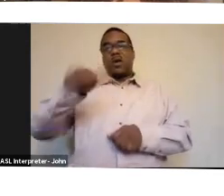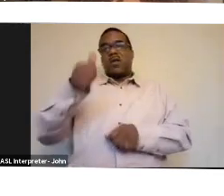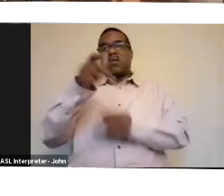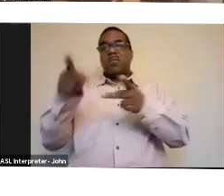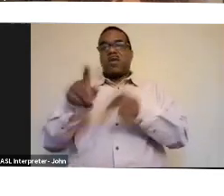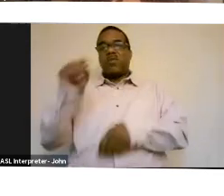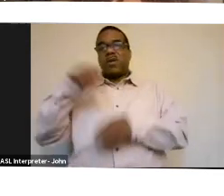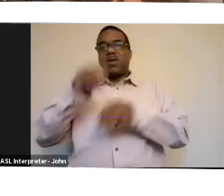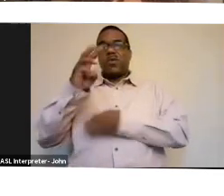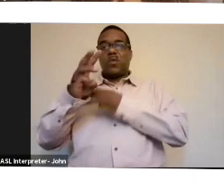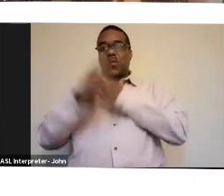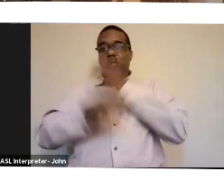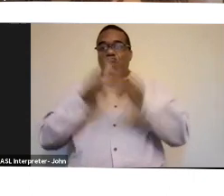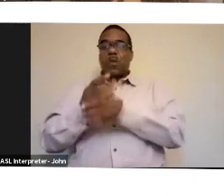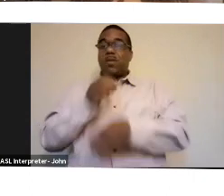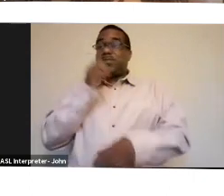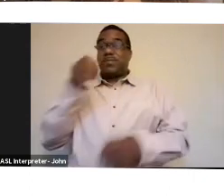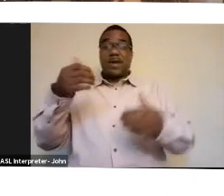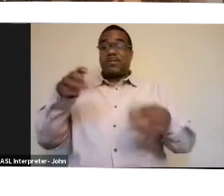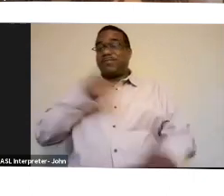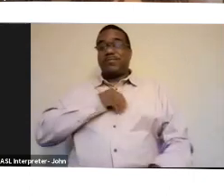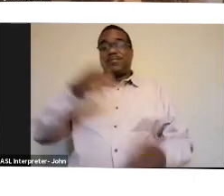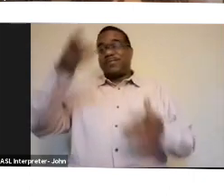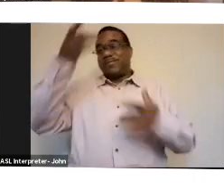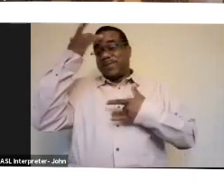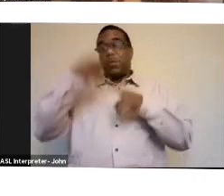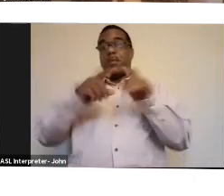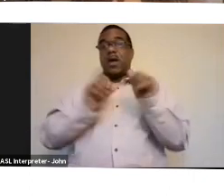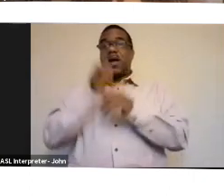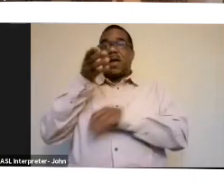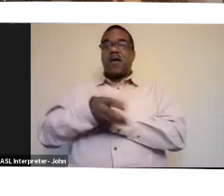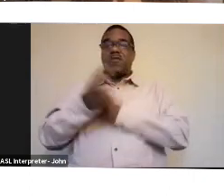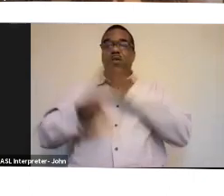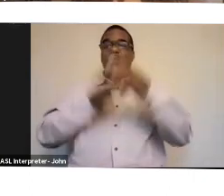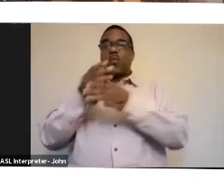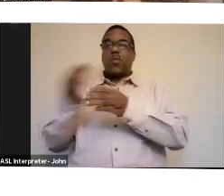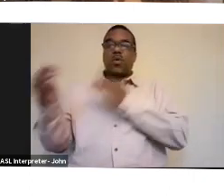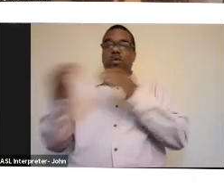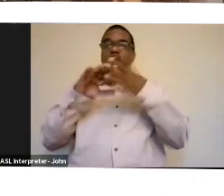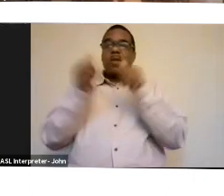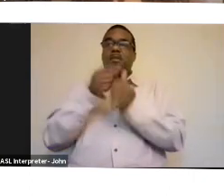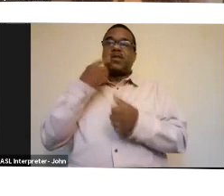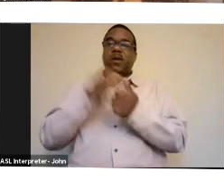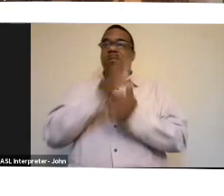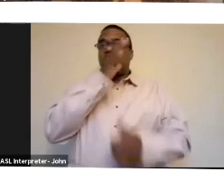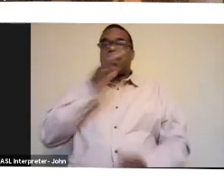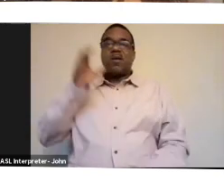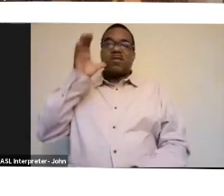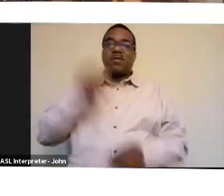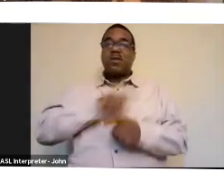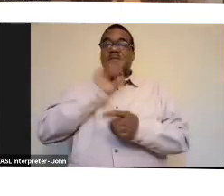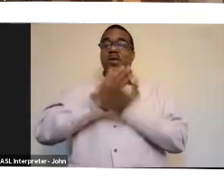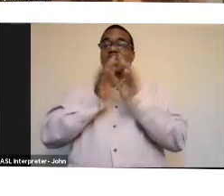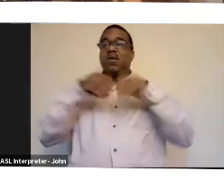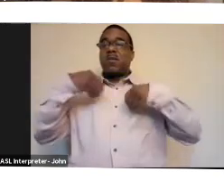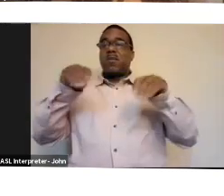diseases. But in general, after the world wars, agriculture became the market to sell these products. So insecticides and